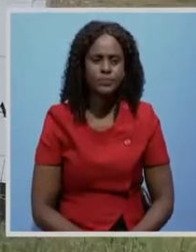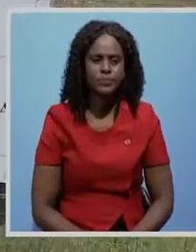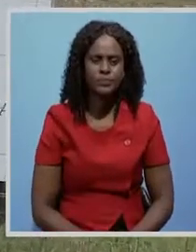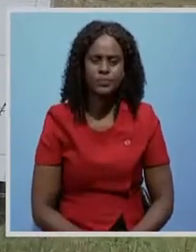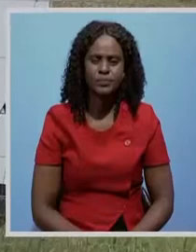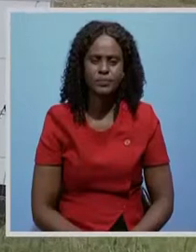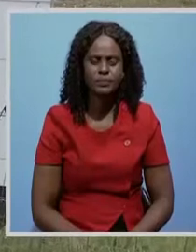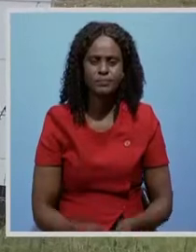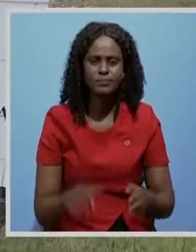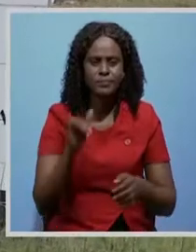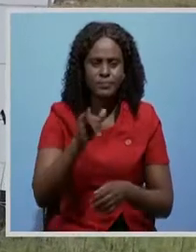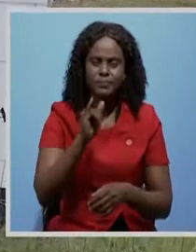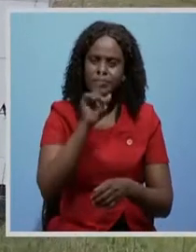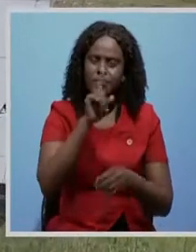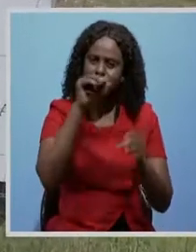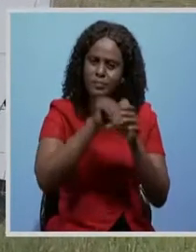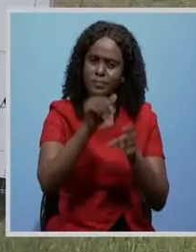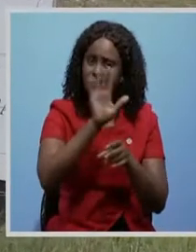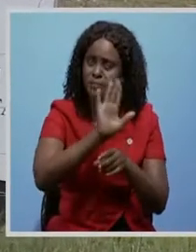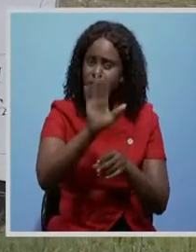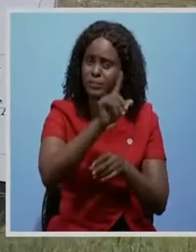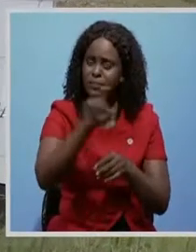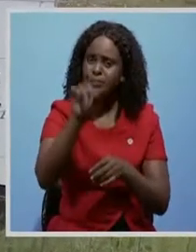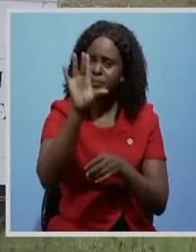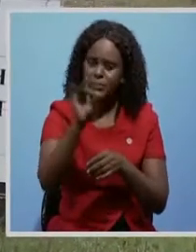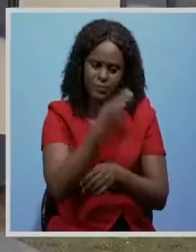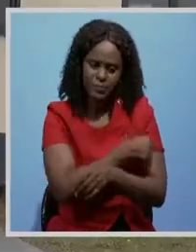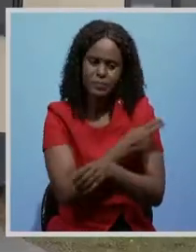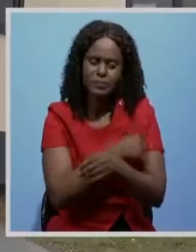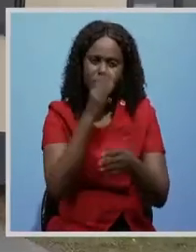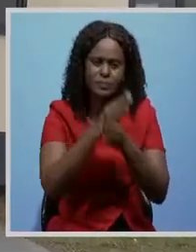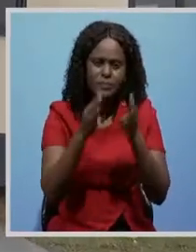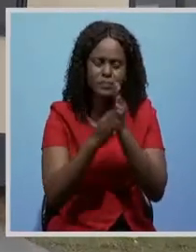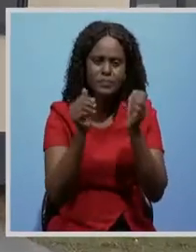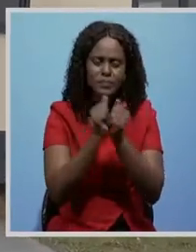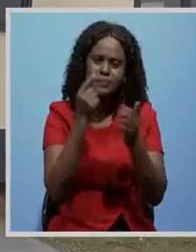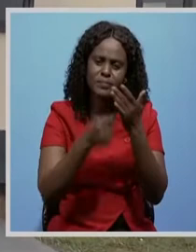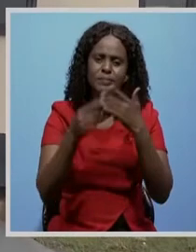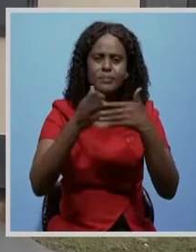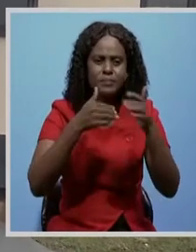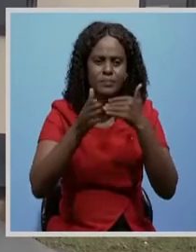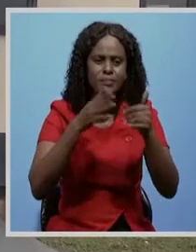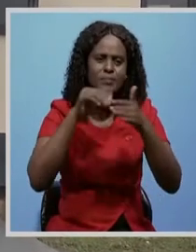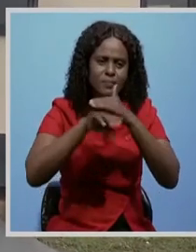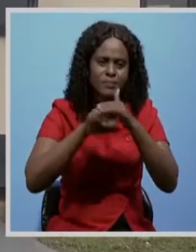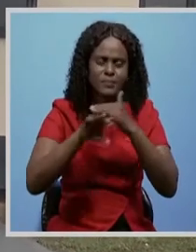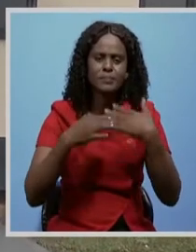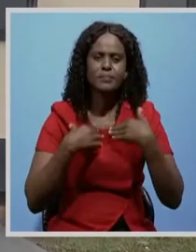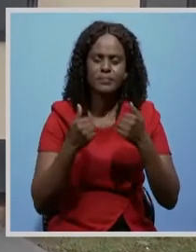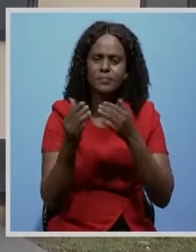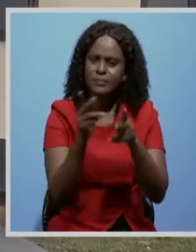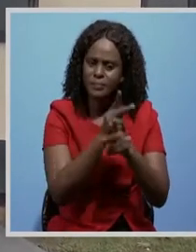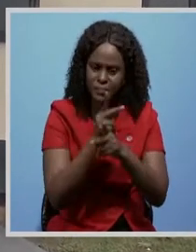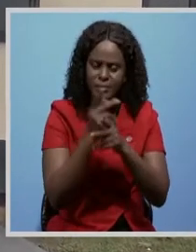It is part of the 108 mini hospitals being constructed with an aim to ease access to health care services for the people.